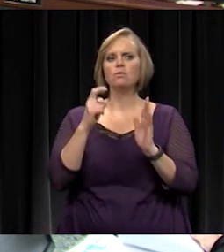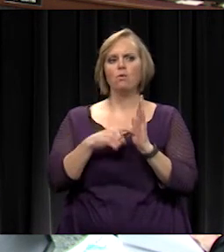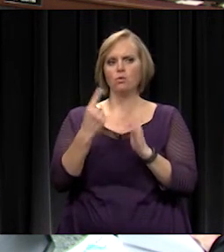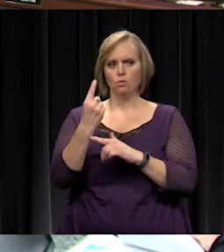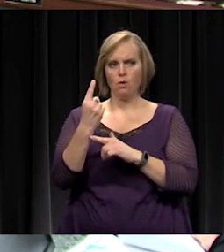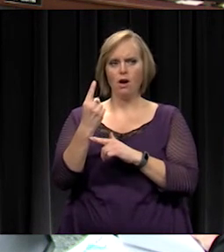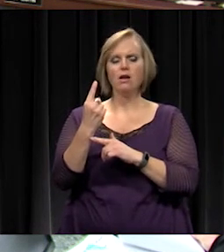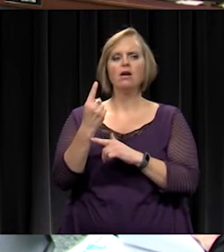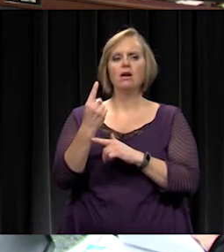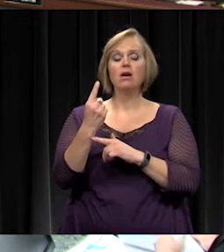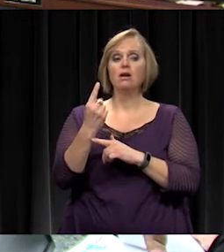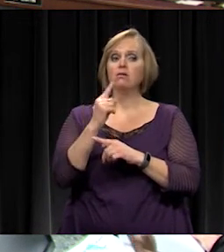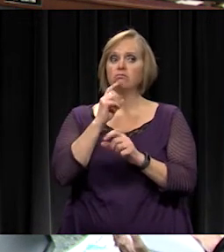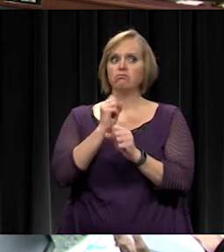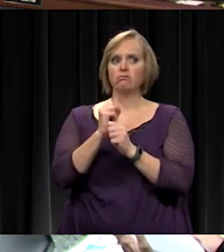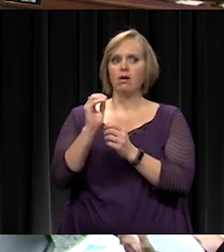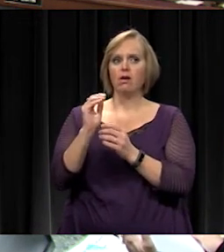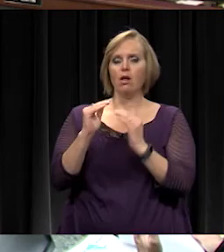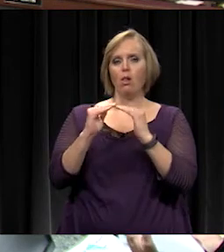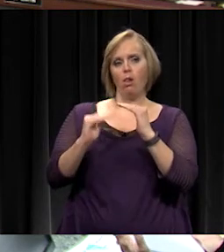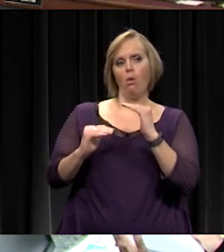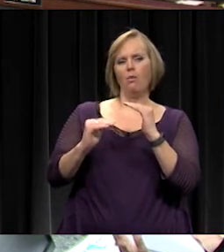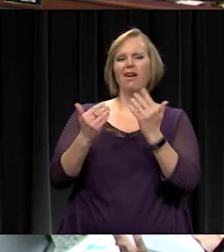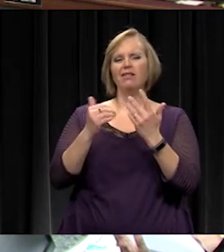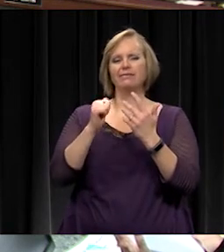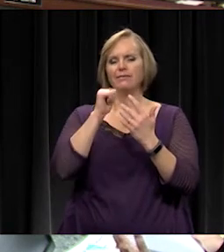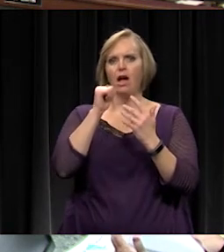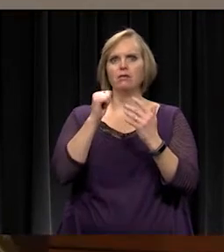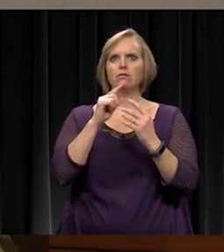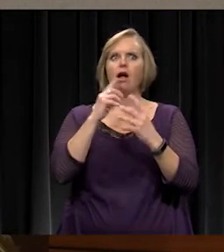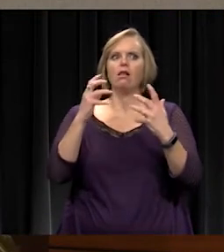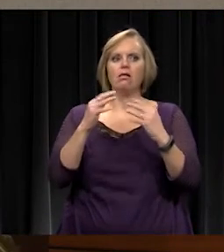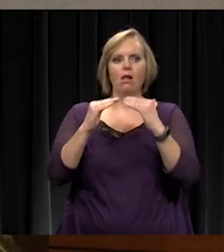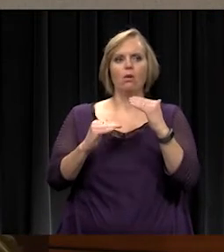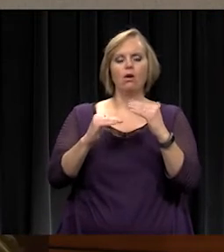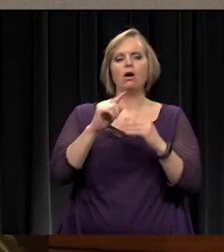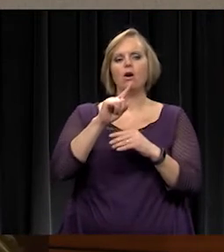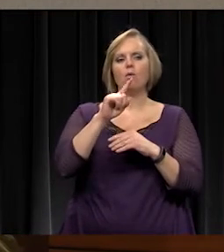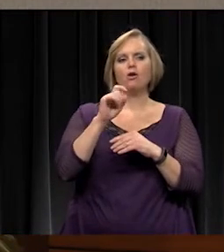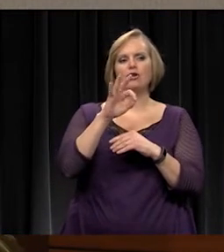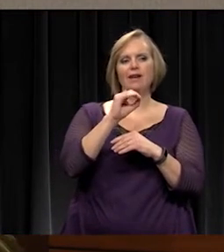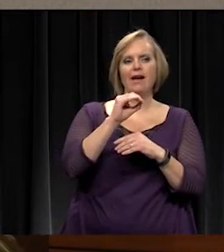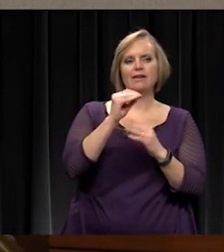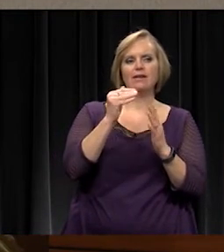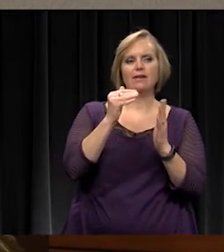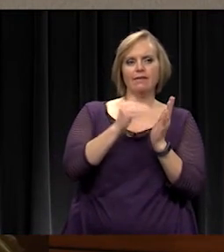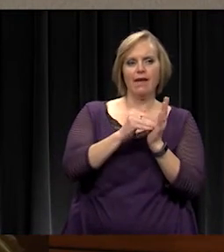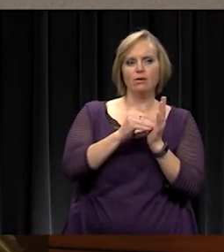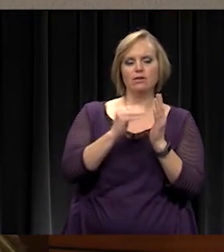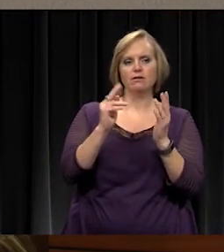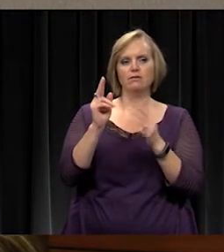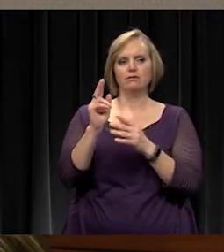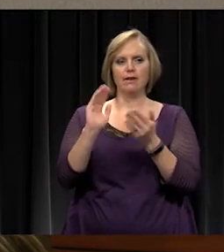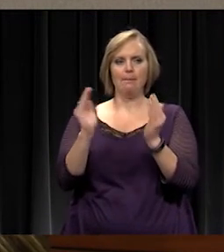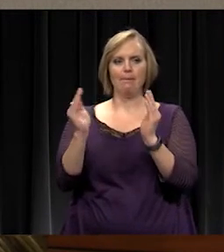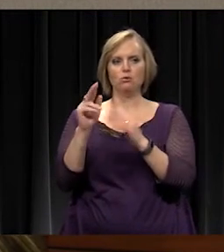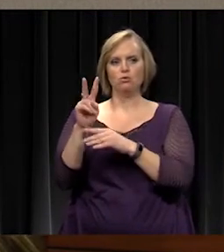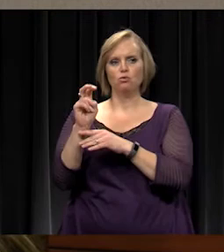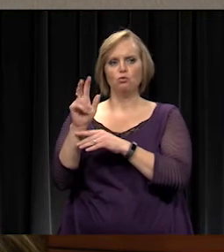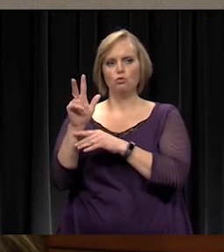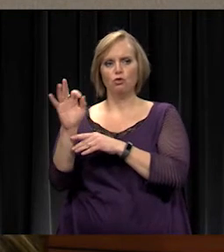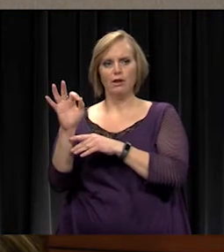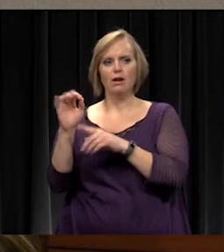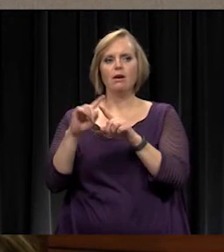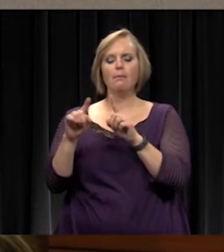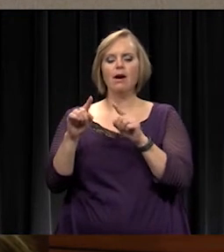of them is considerably lower. Well, not considerably lower. It was 190,000 versus 239. But you notice that they did not meet near all